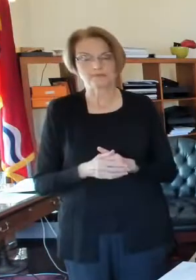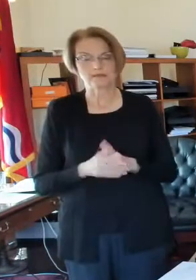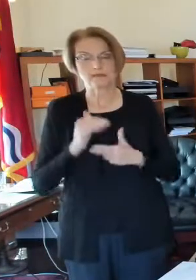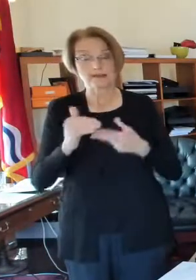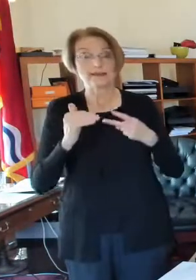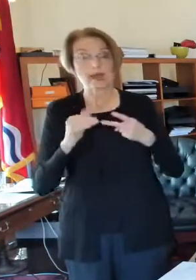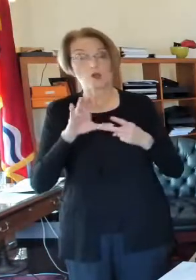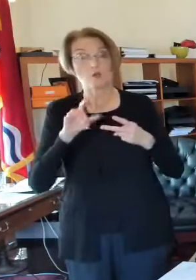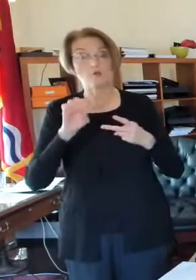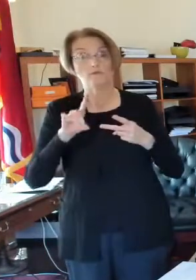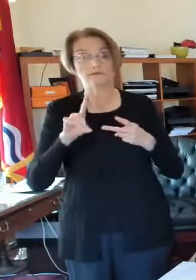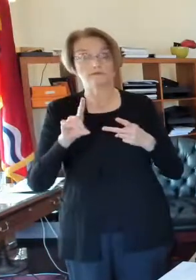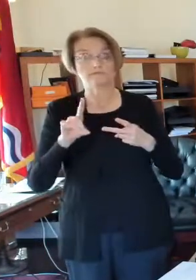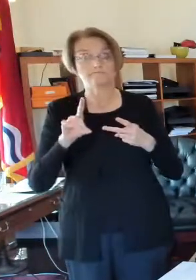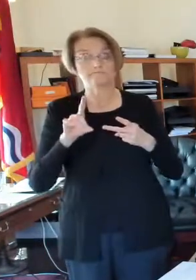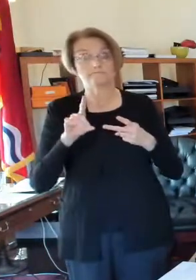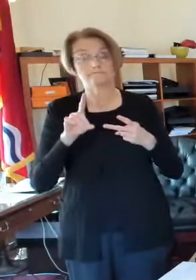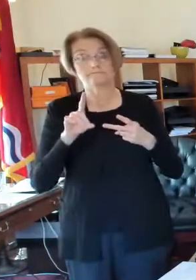Oh, gosh.